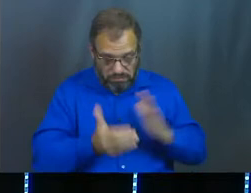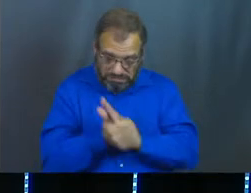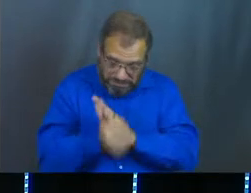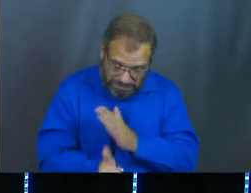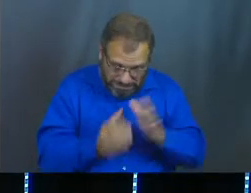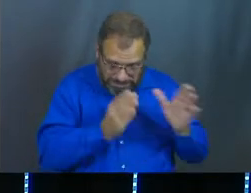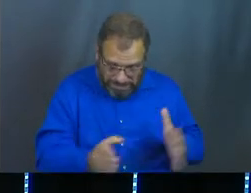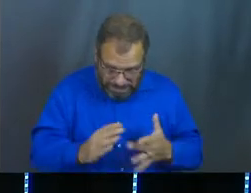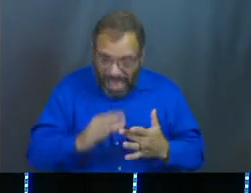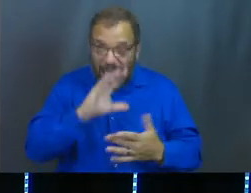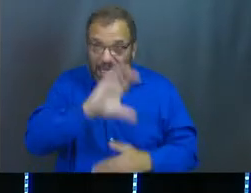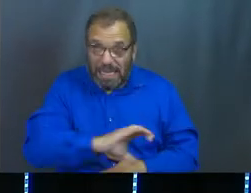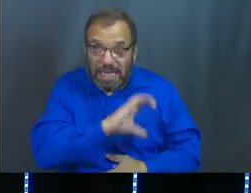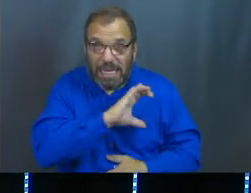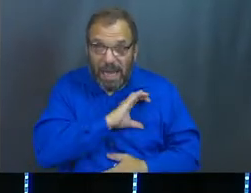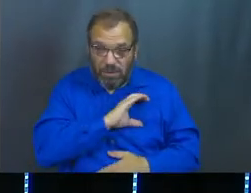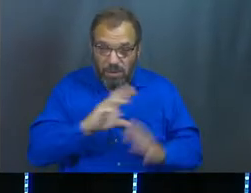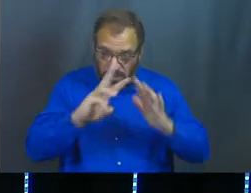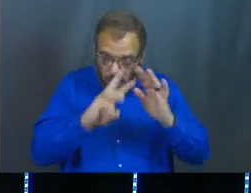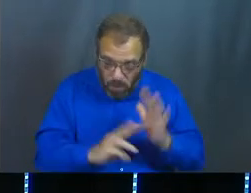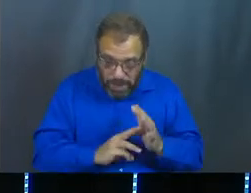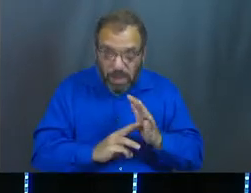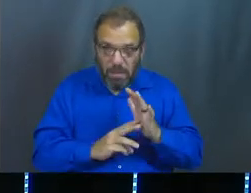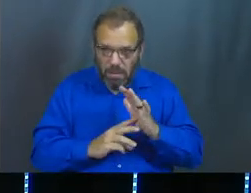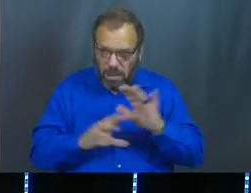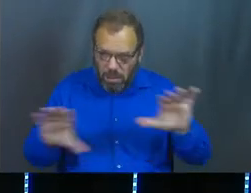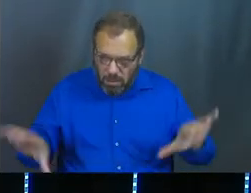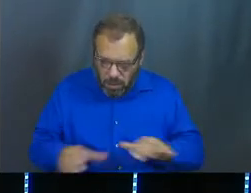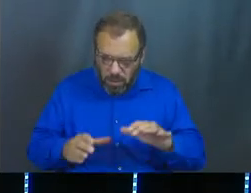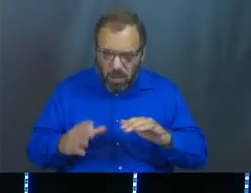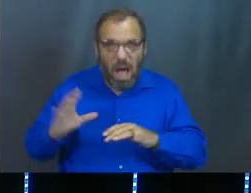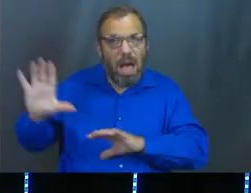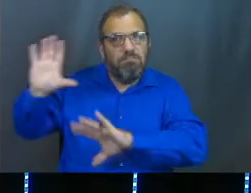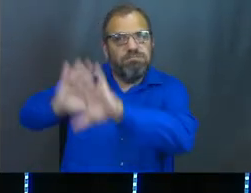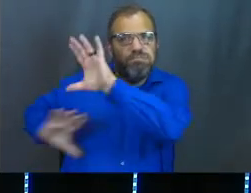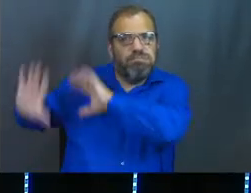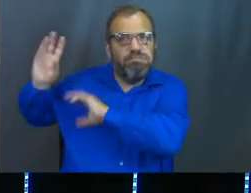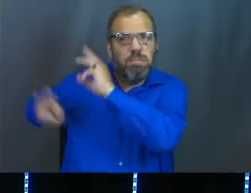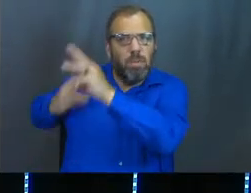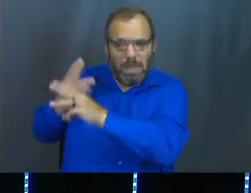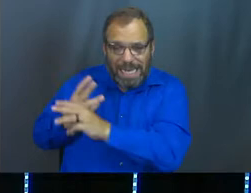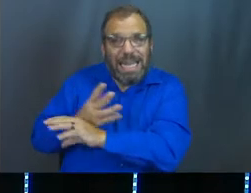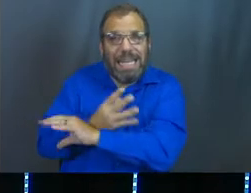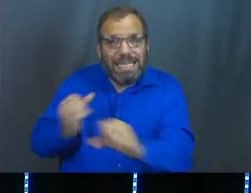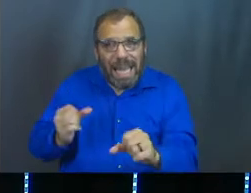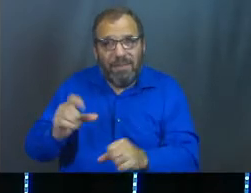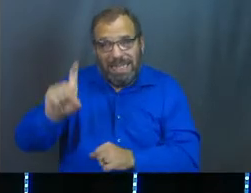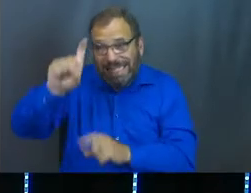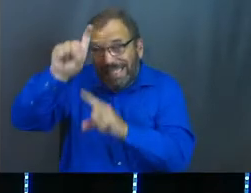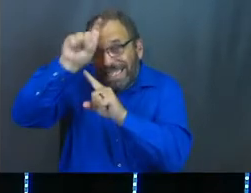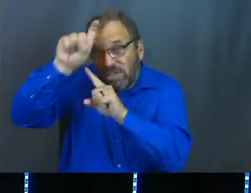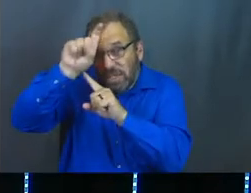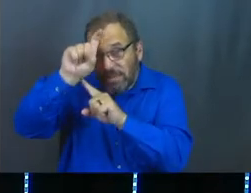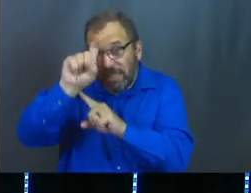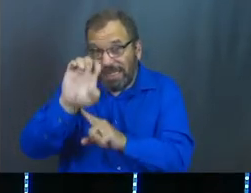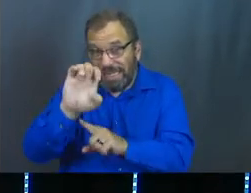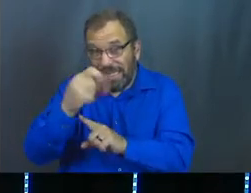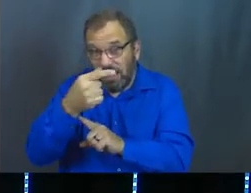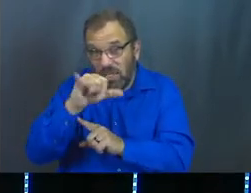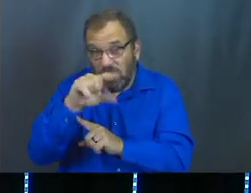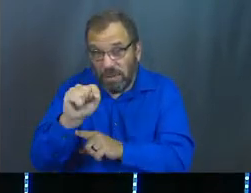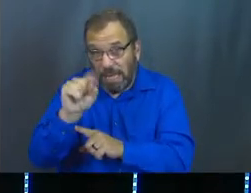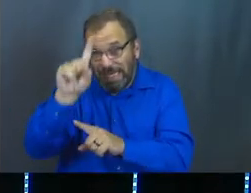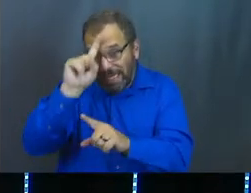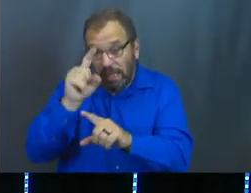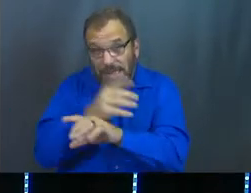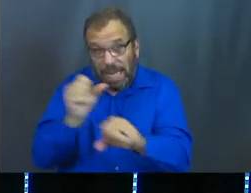skills. He built the character. God's will is being done in the ancient world. God is saving ancient Egypt, but he's not just going to